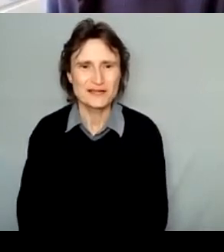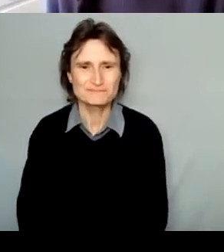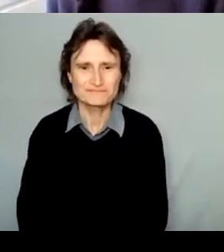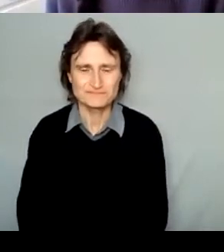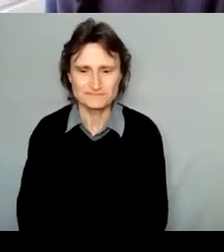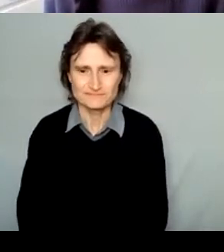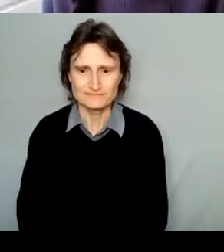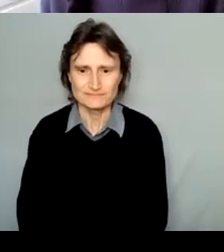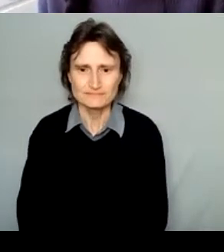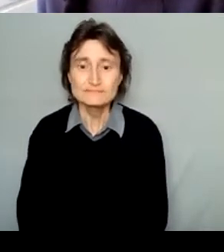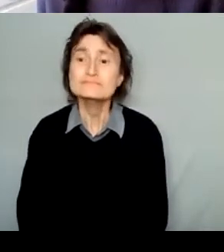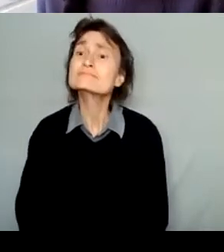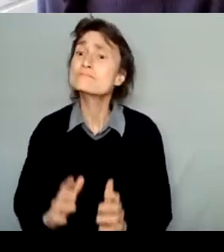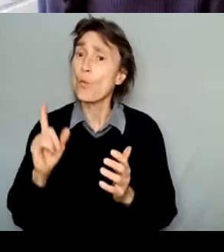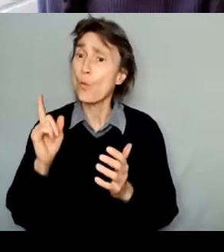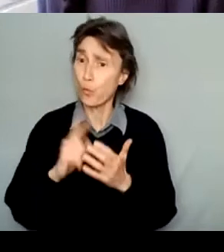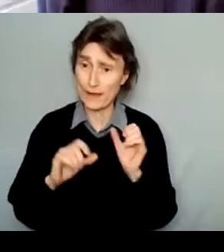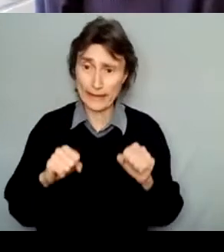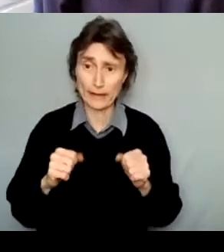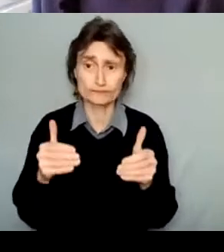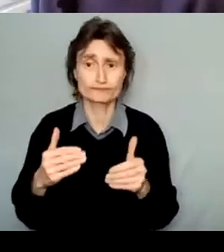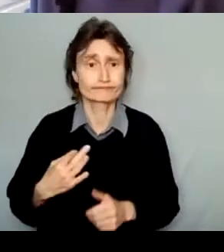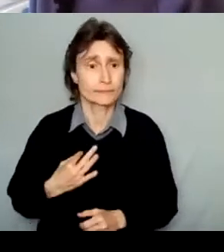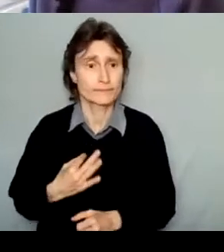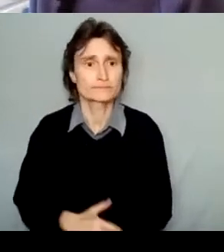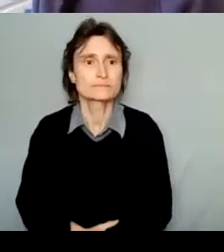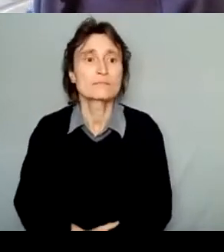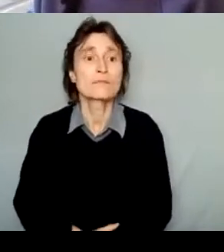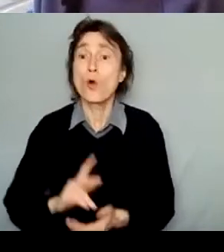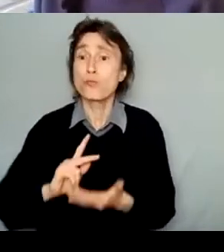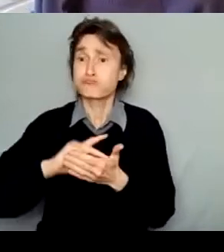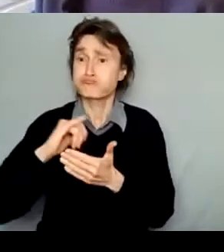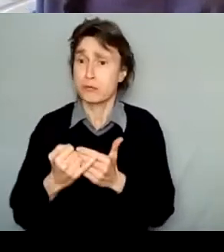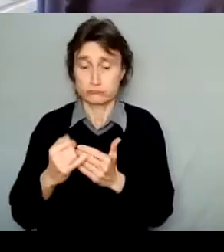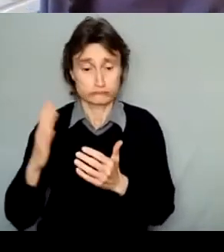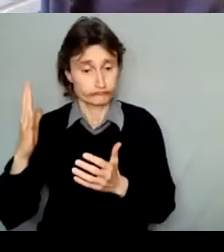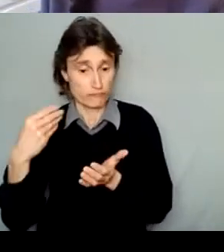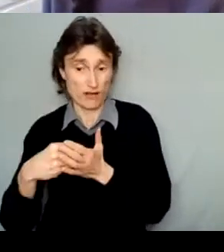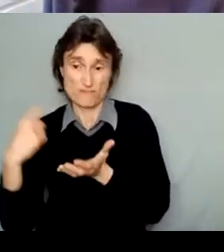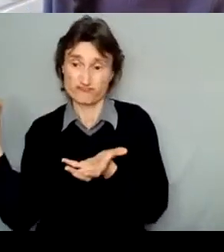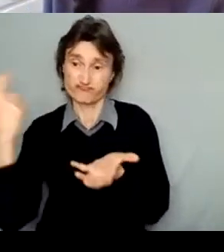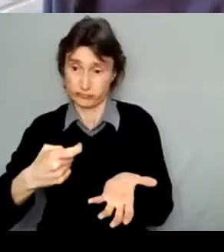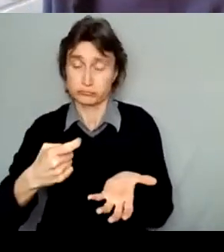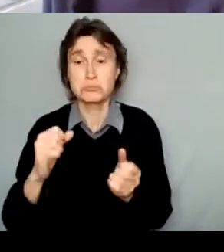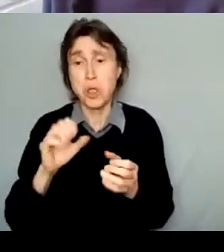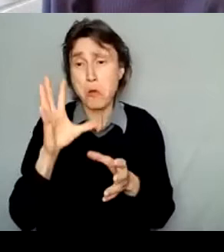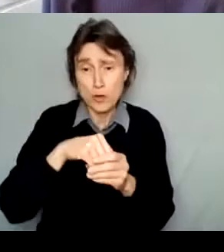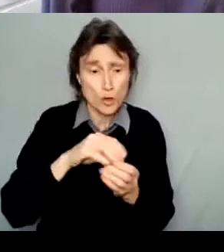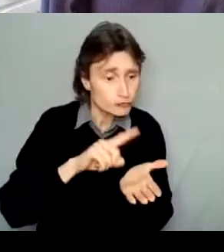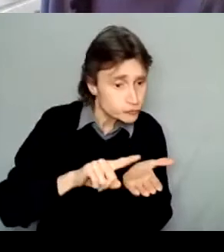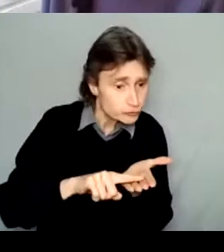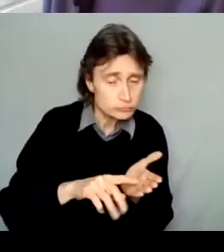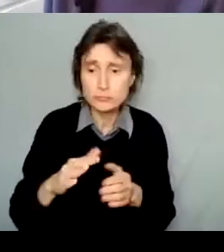So what can you apply for? Projects funded by this program may include research, creation,